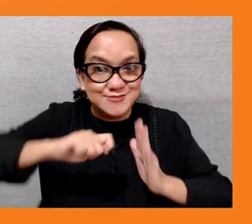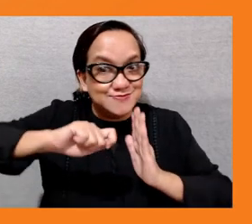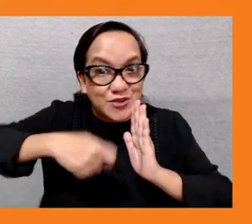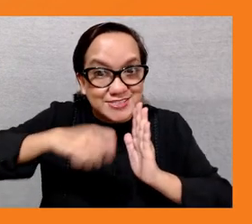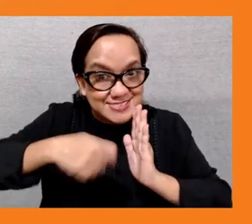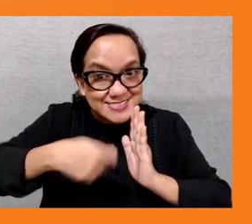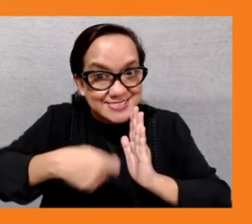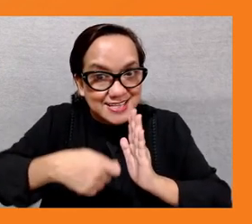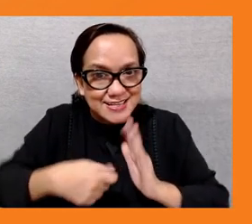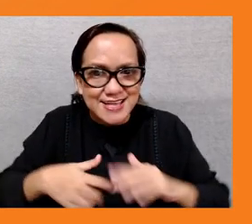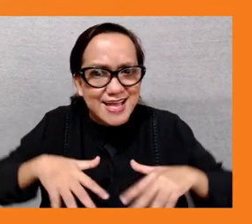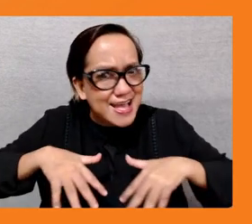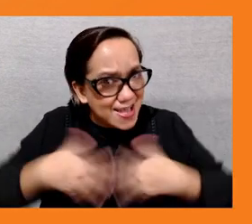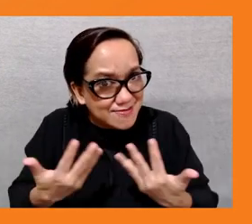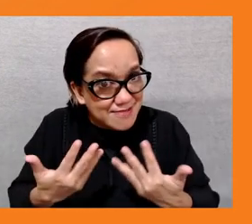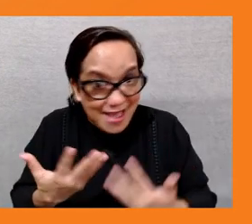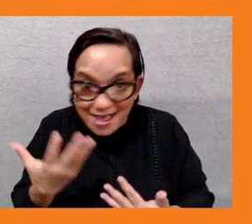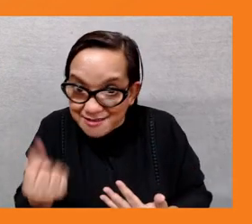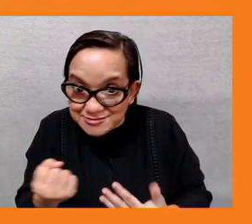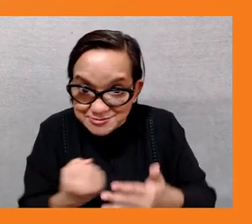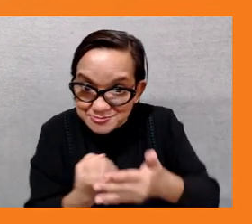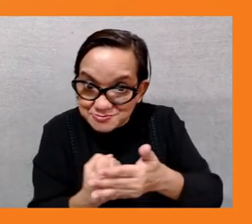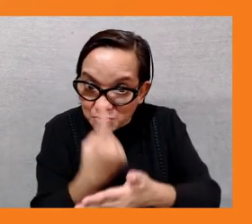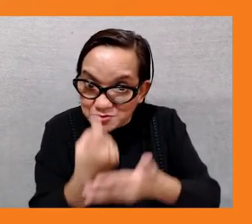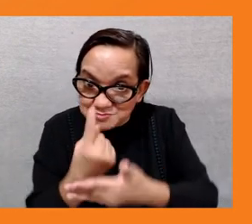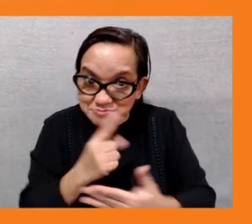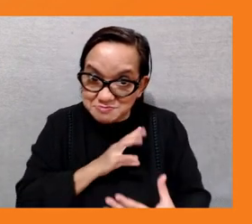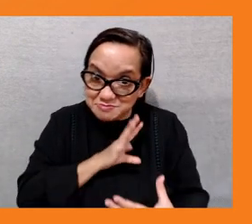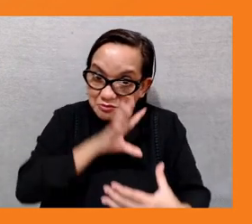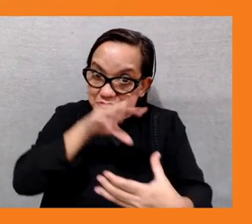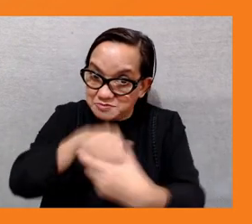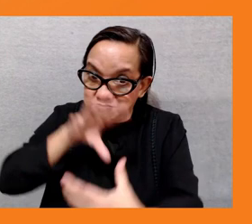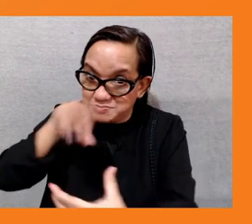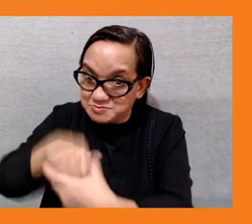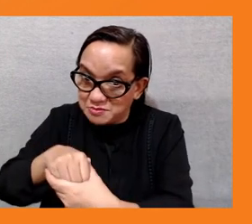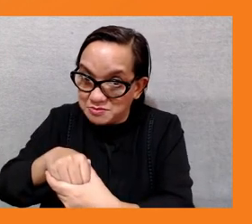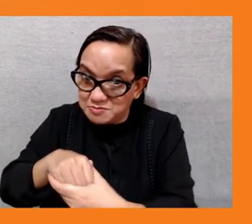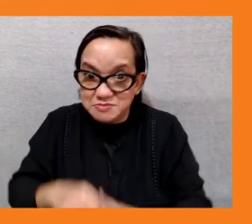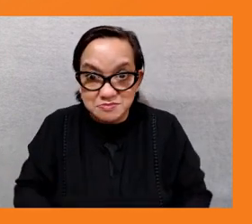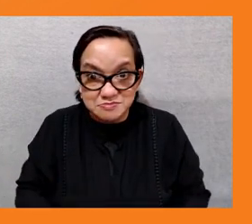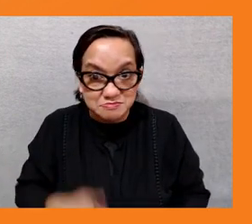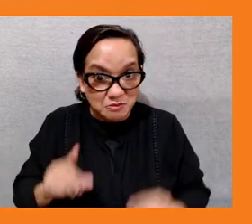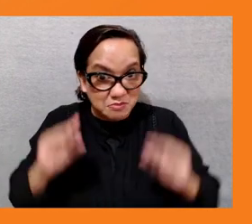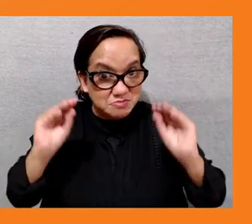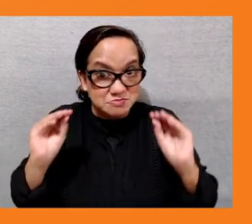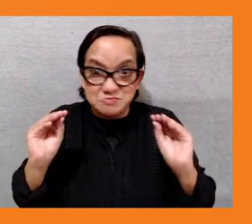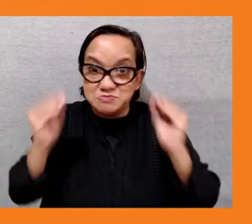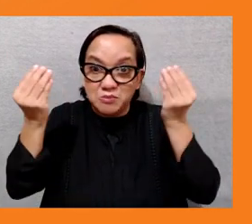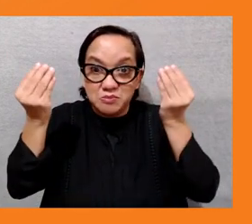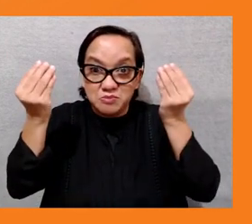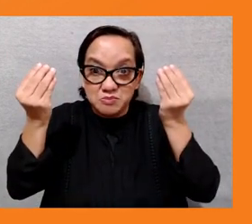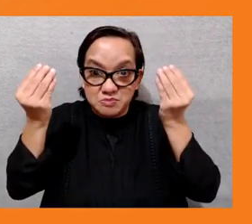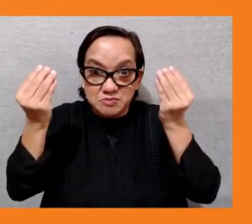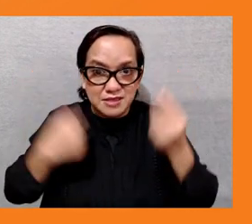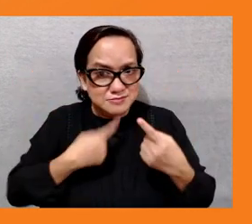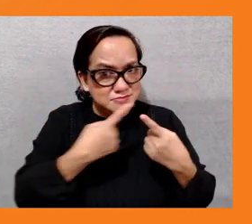so i wanted to ask grafid first like how would young people who have now this profound knowledge on